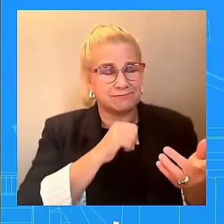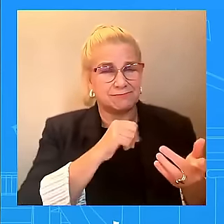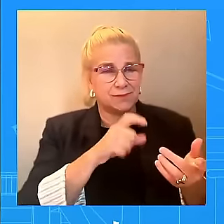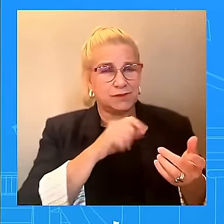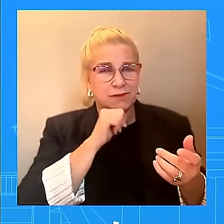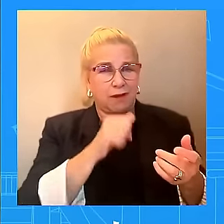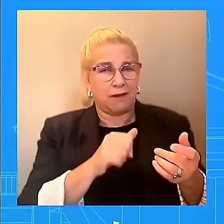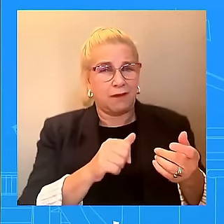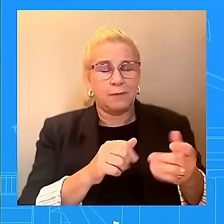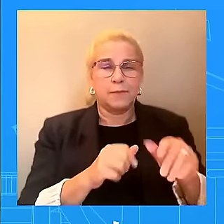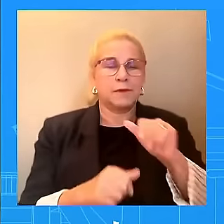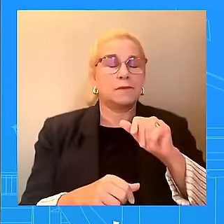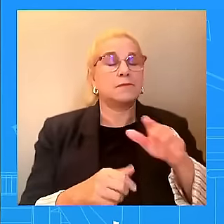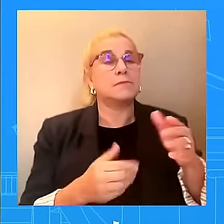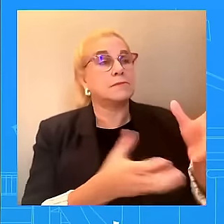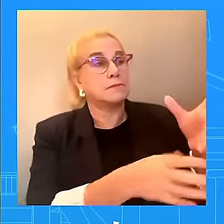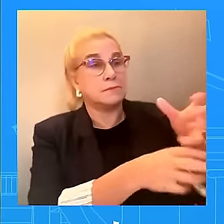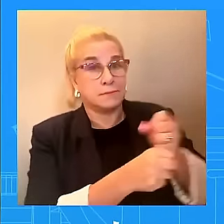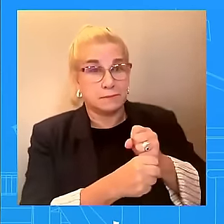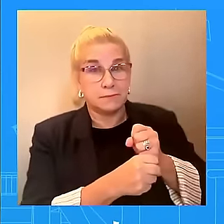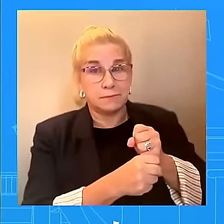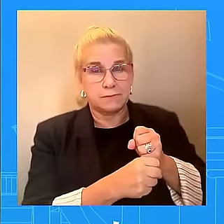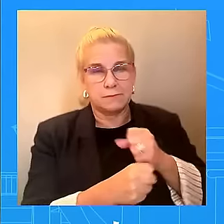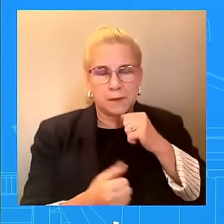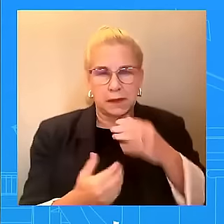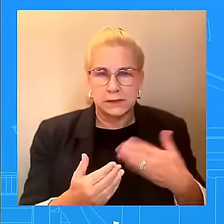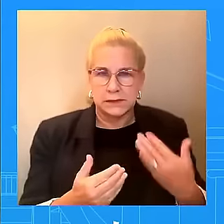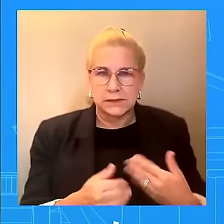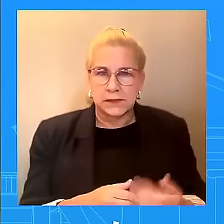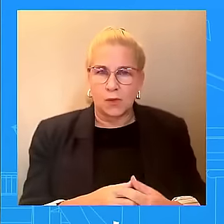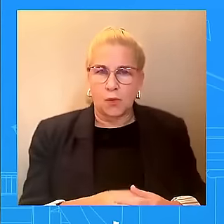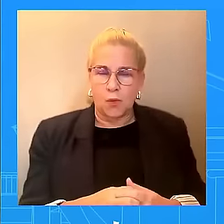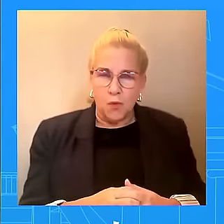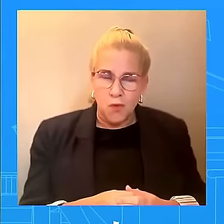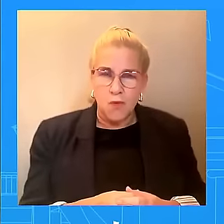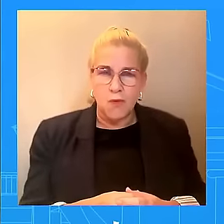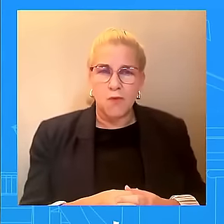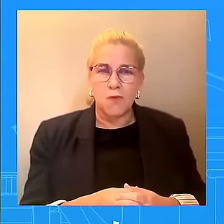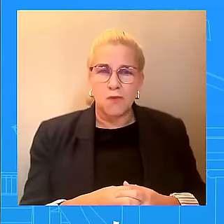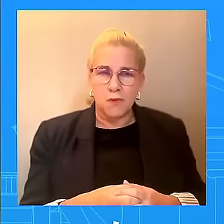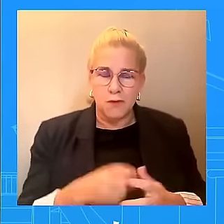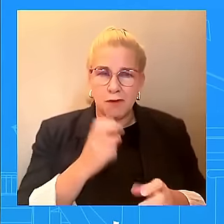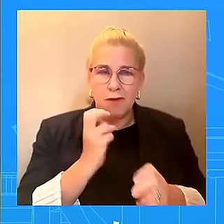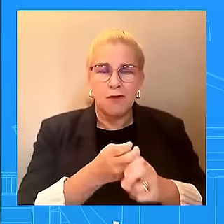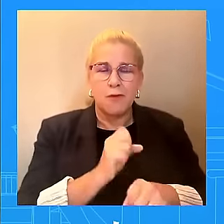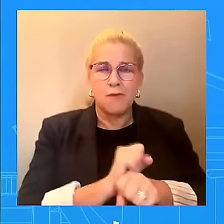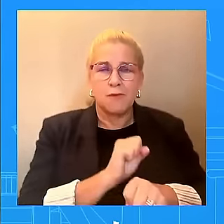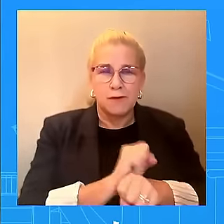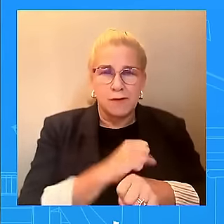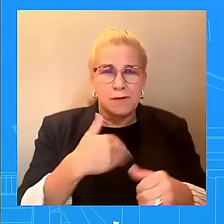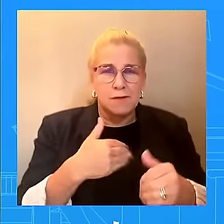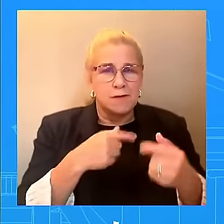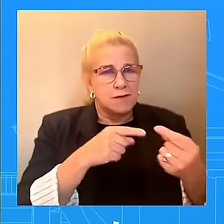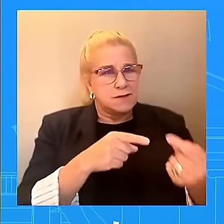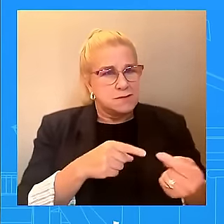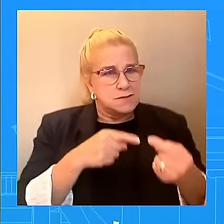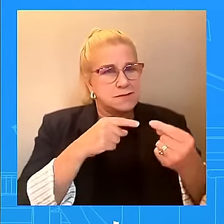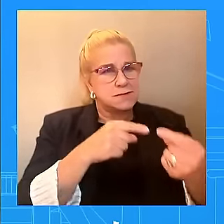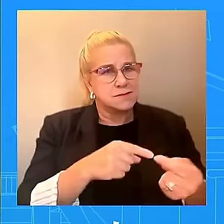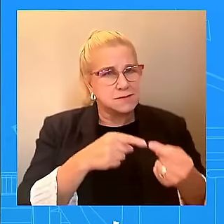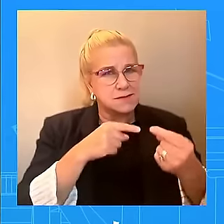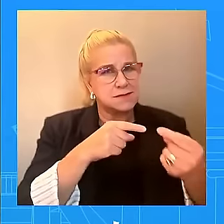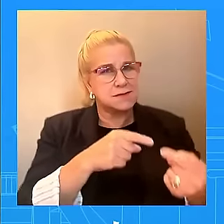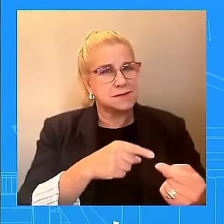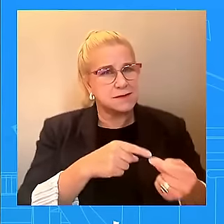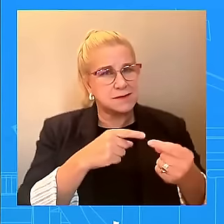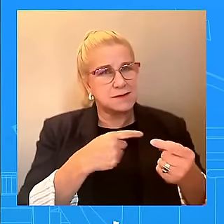not an easy thing to do. It is not – there are some difficult decisions that we have to make. We've been very transparent about that, very